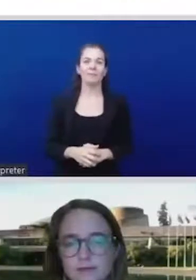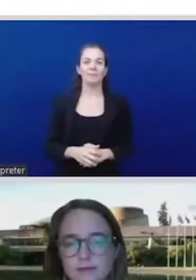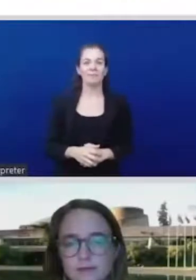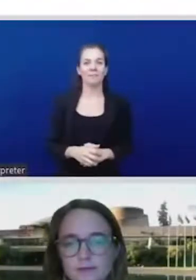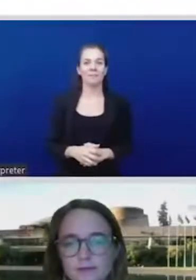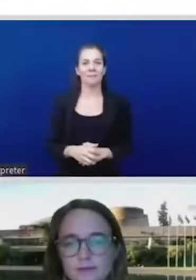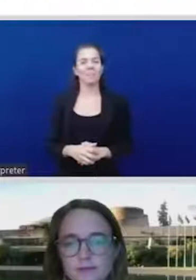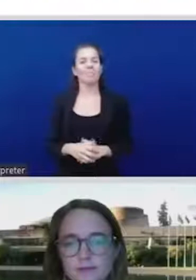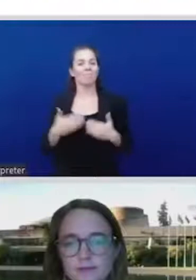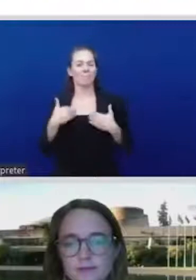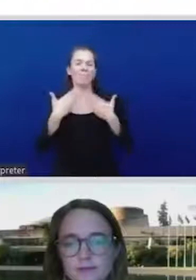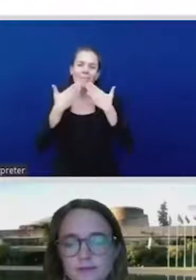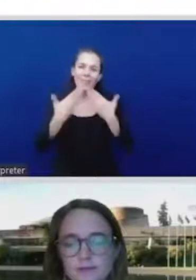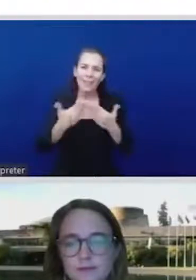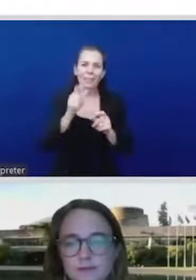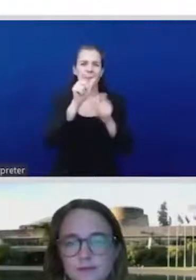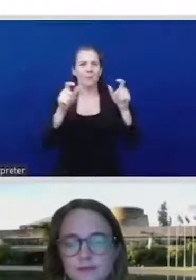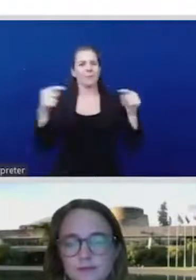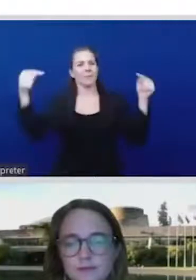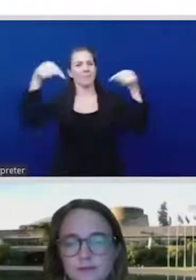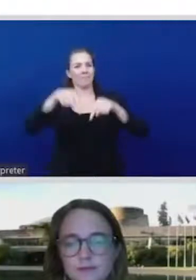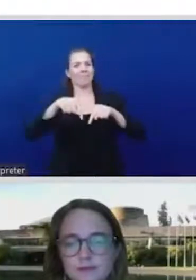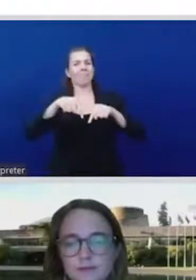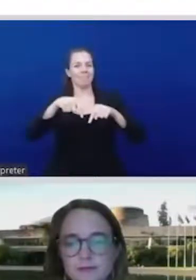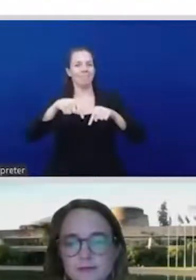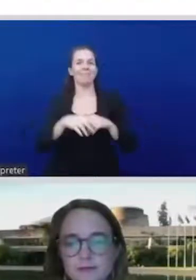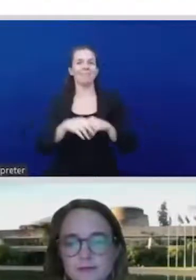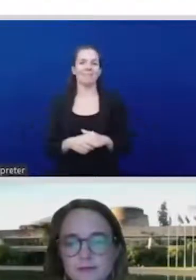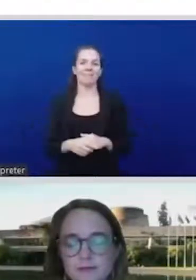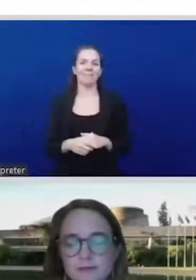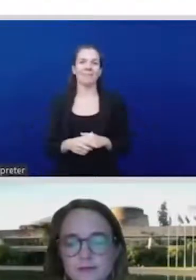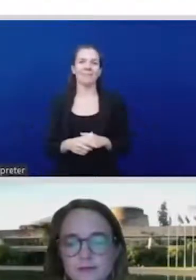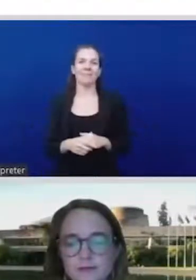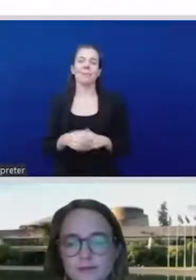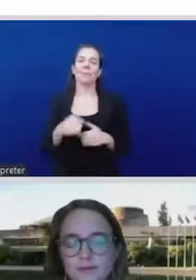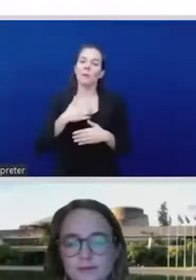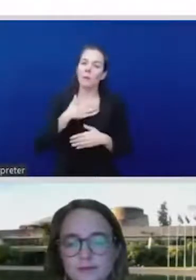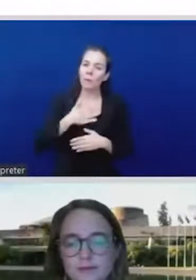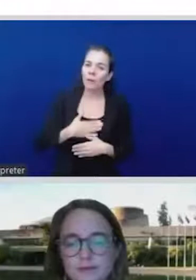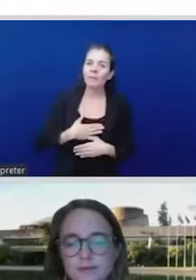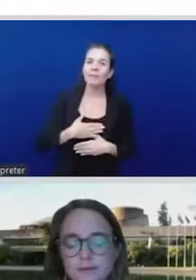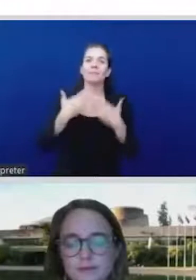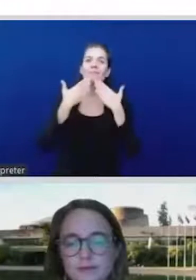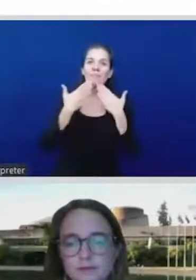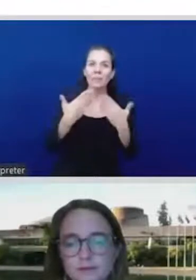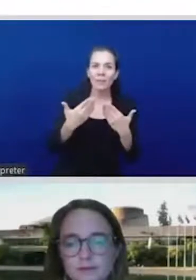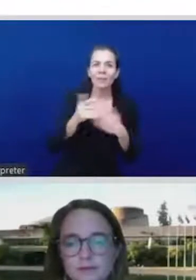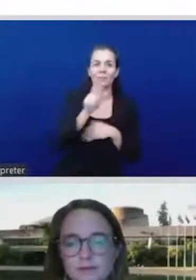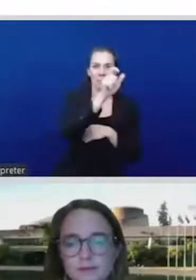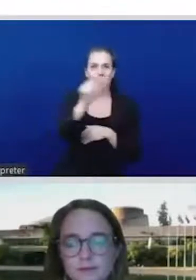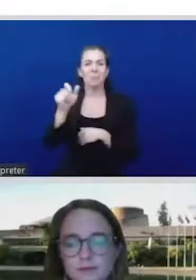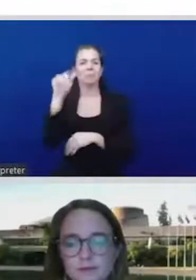inviting me here. And as well as FEAMI, the International, the Forum for International Indigenous Women for having me on the panel. I'm on